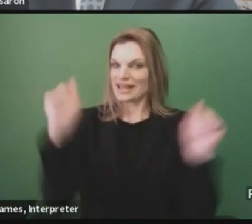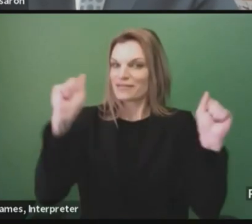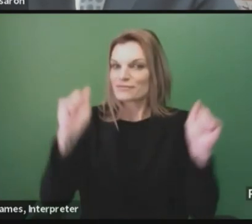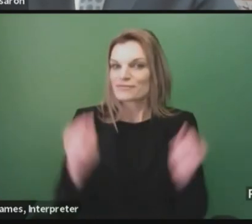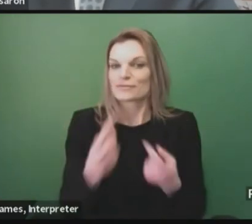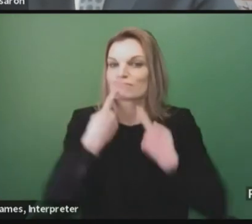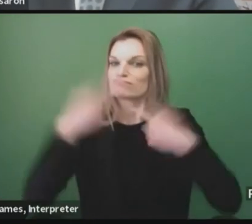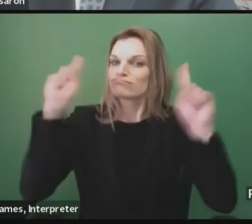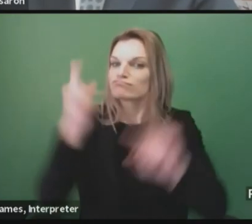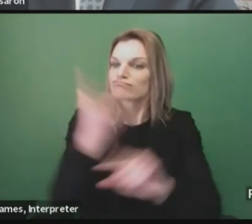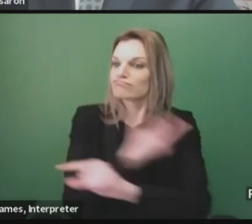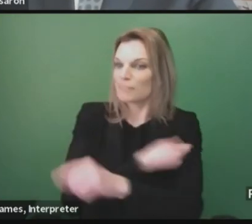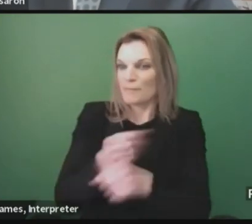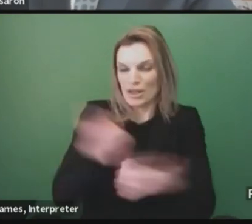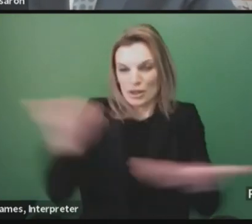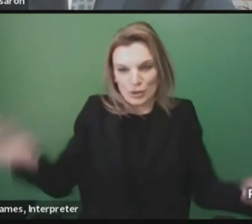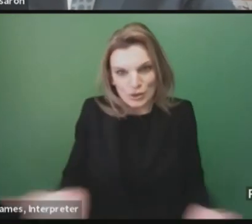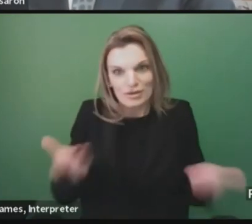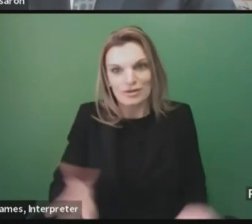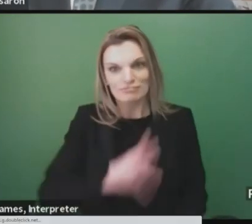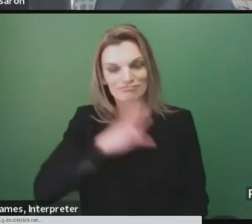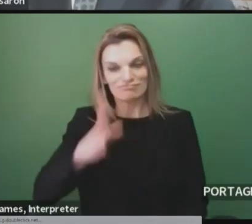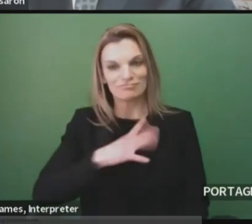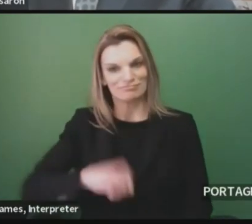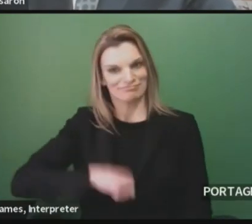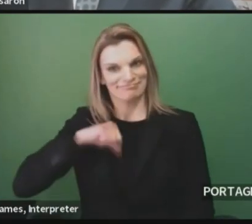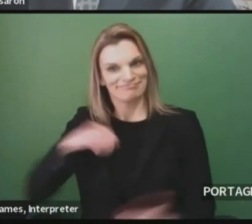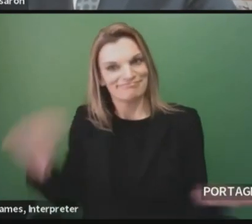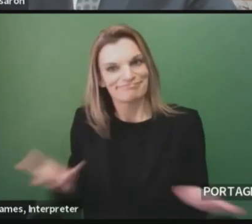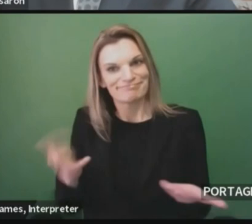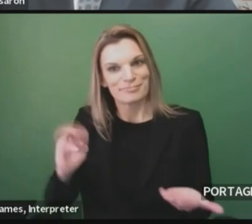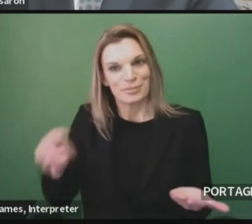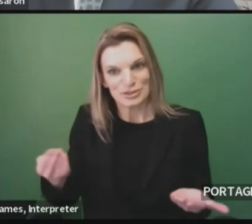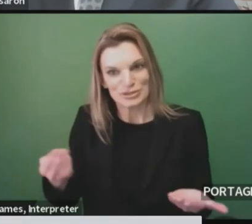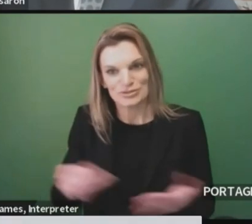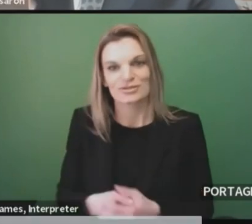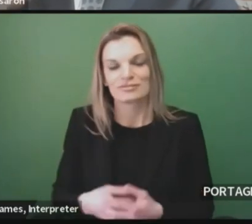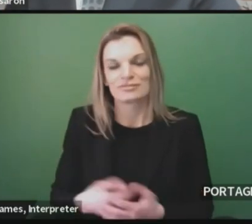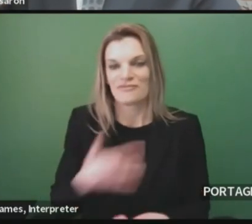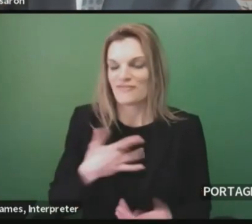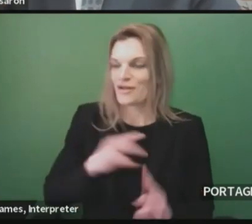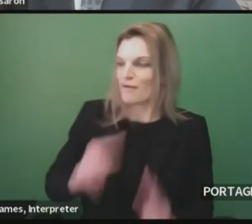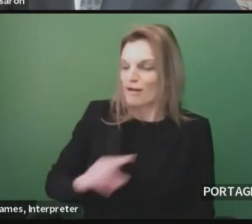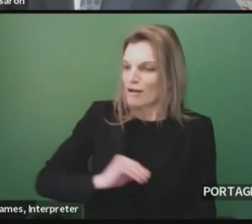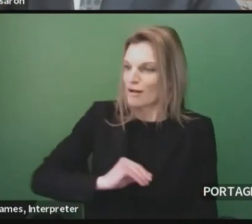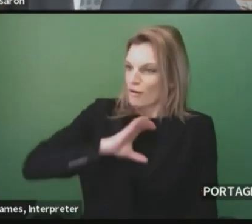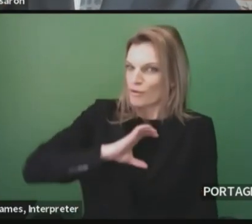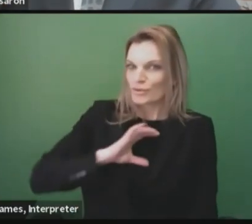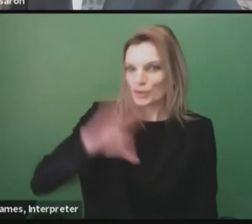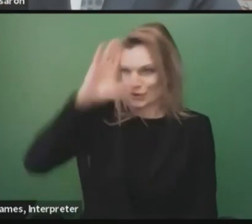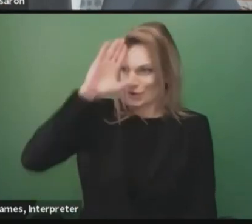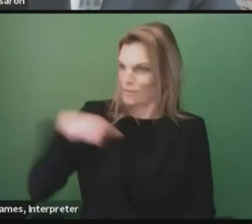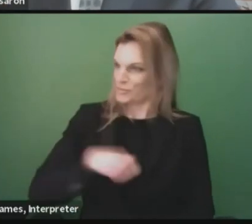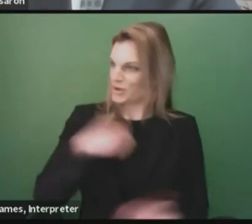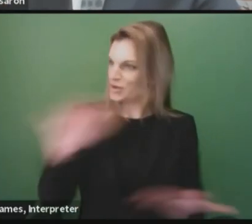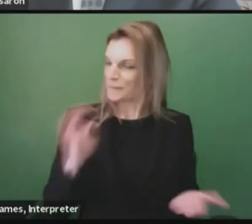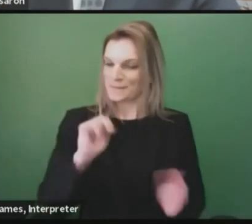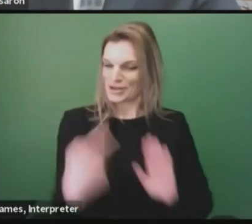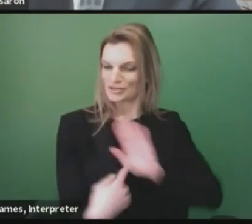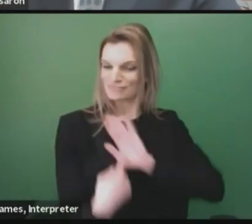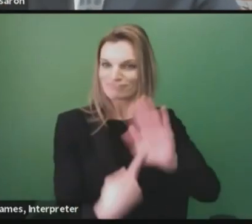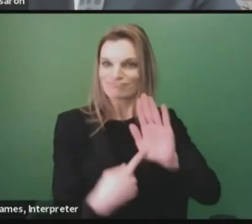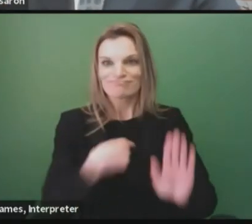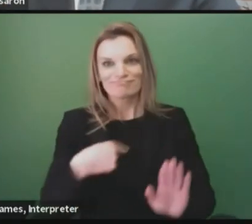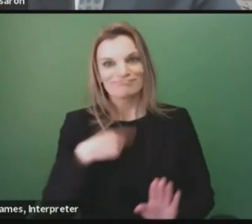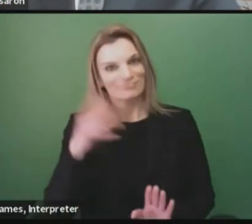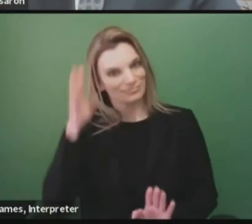approved vaccine shipped from at the end of last year. That gave all of us such pride to see on the national news, Michigan being